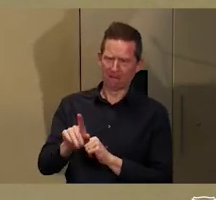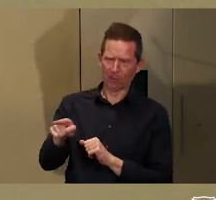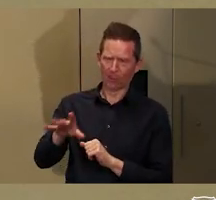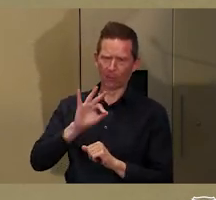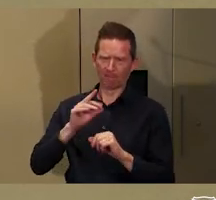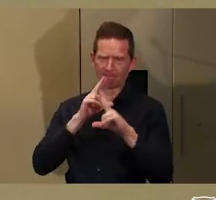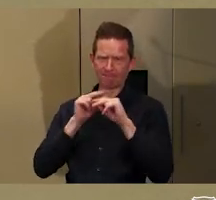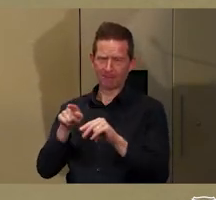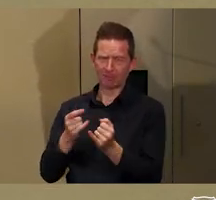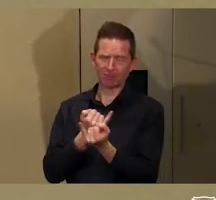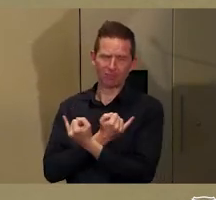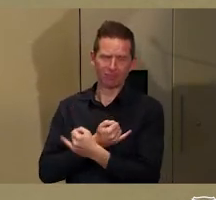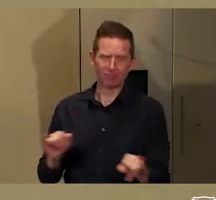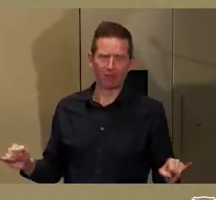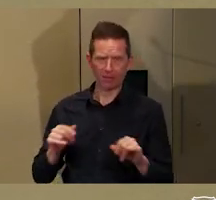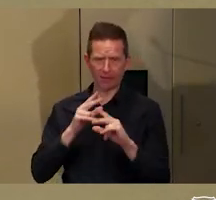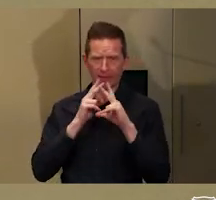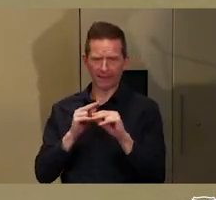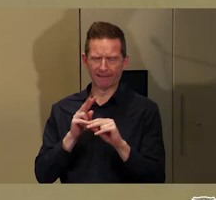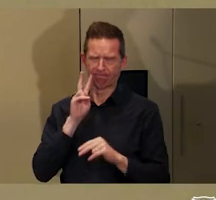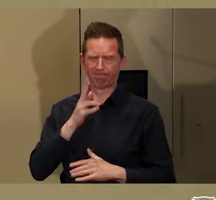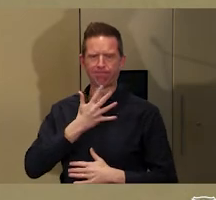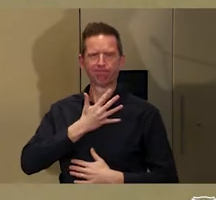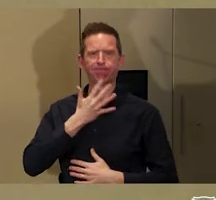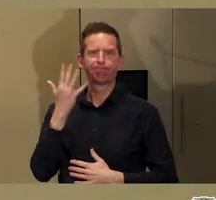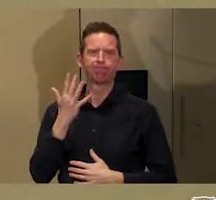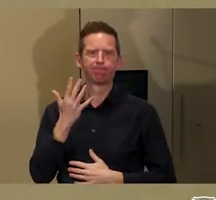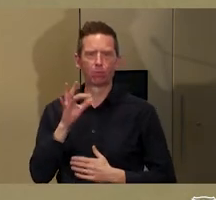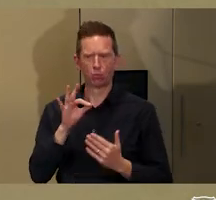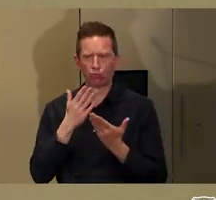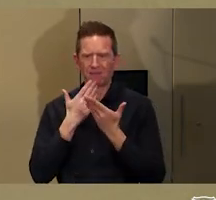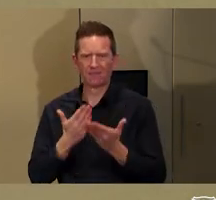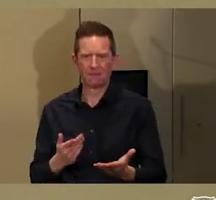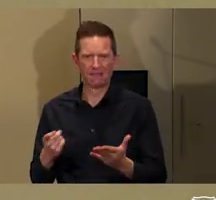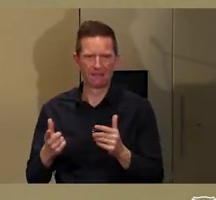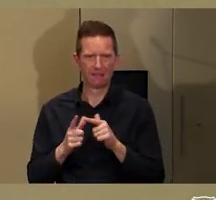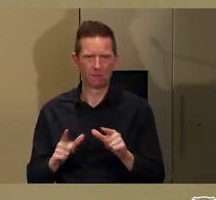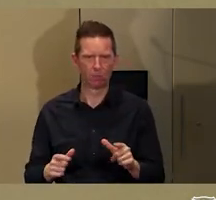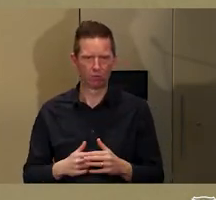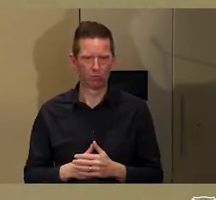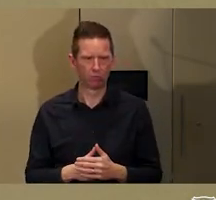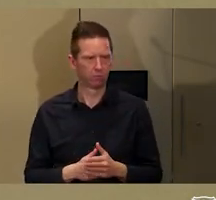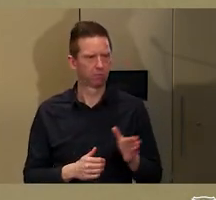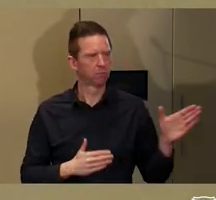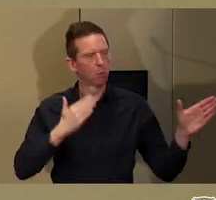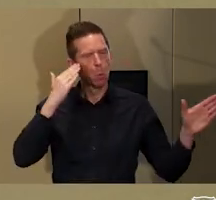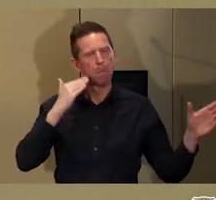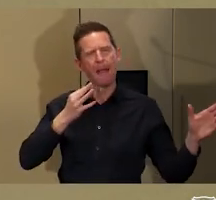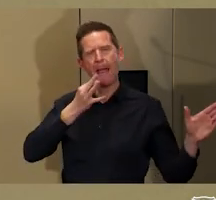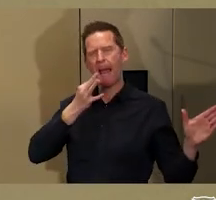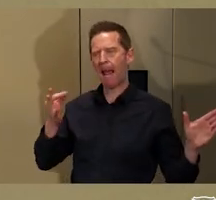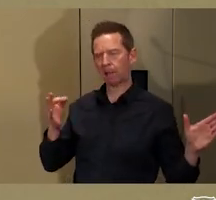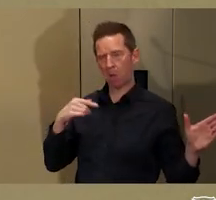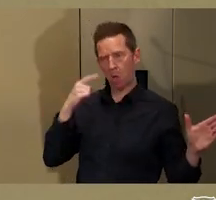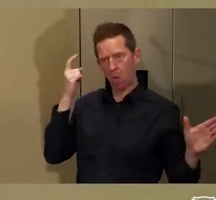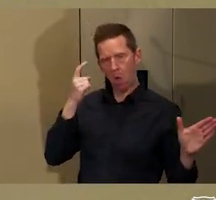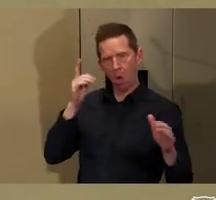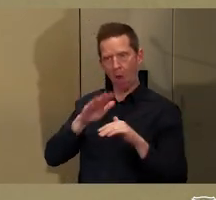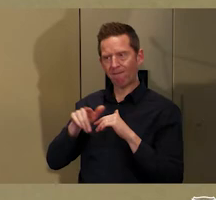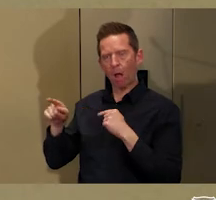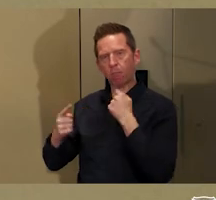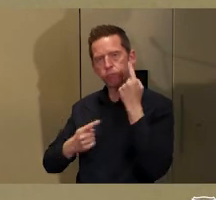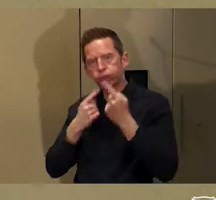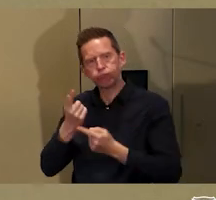words in some situations. But more, I was thinking the actual culture and the significance